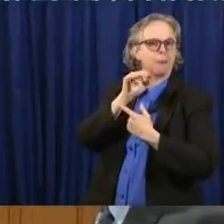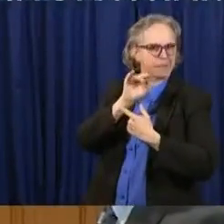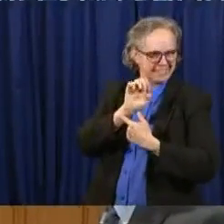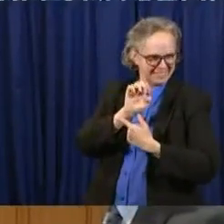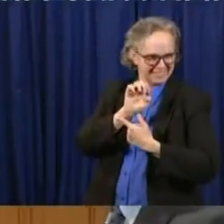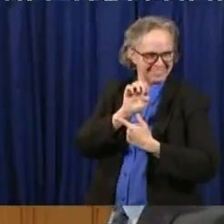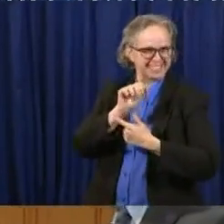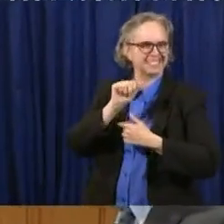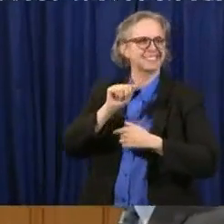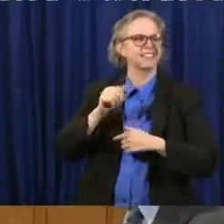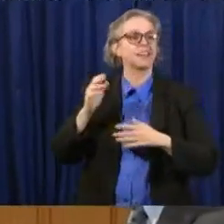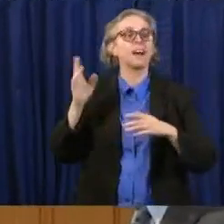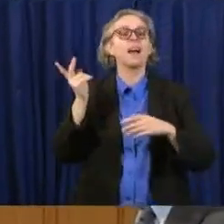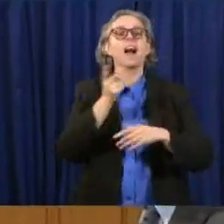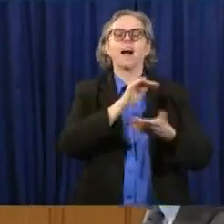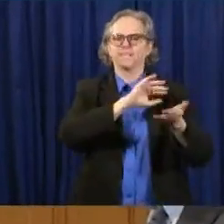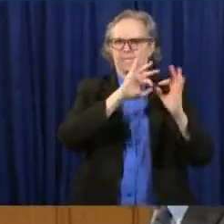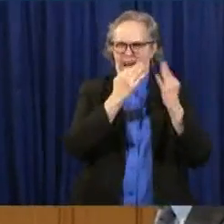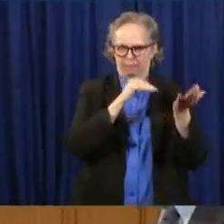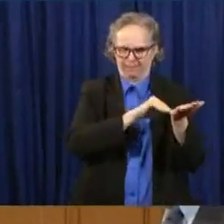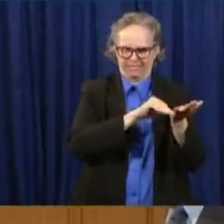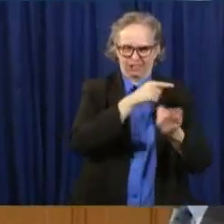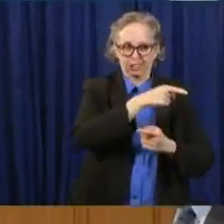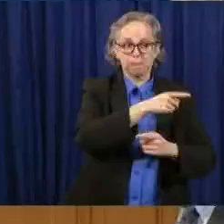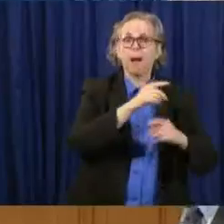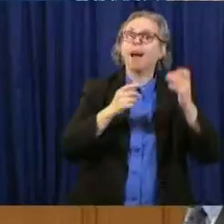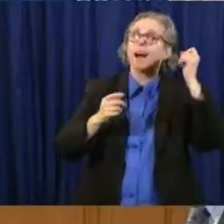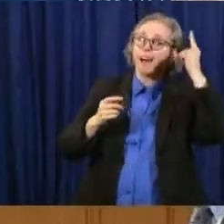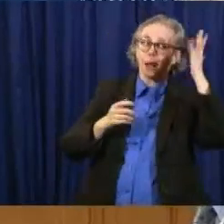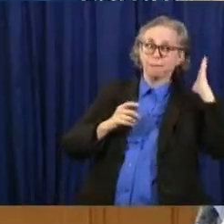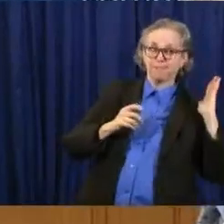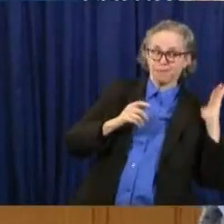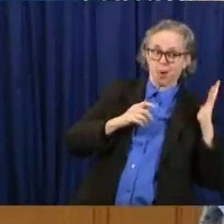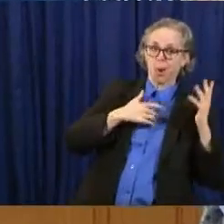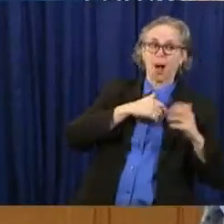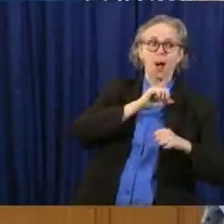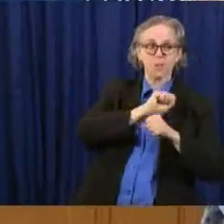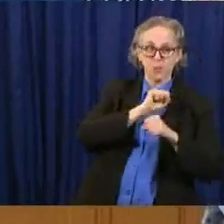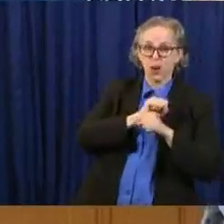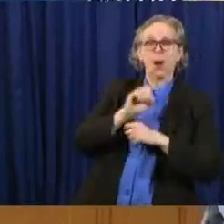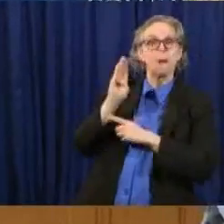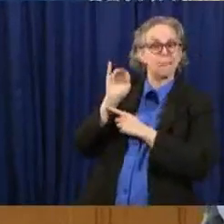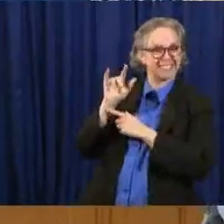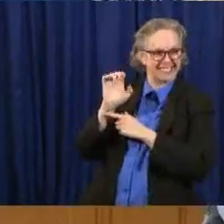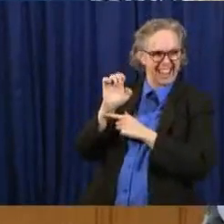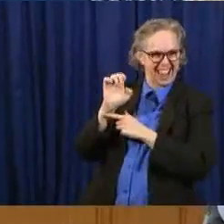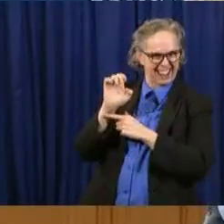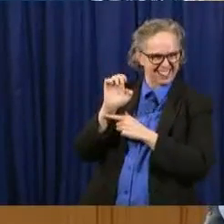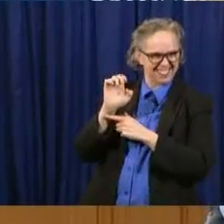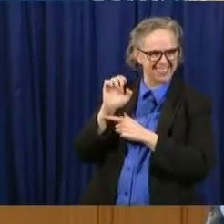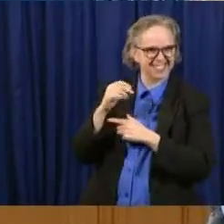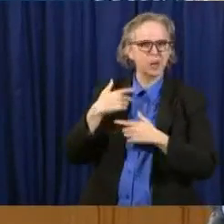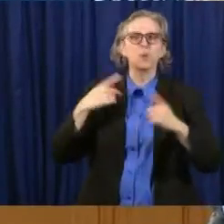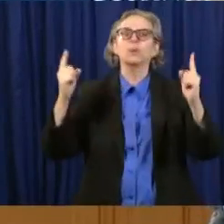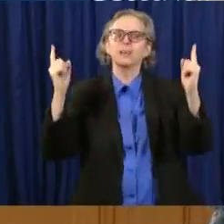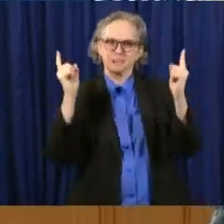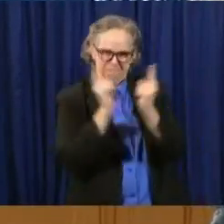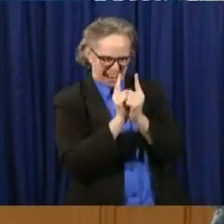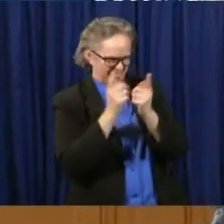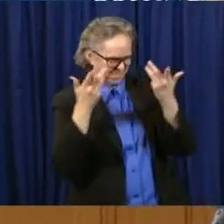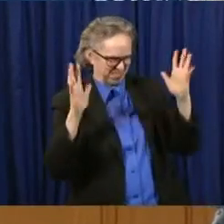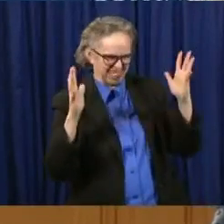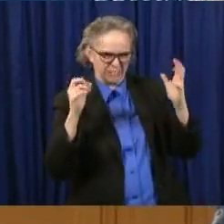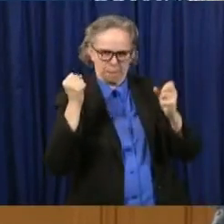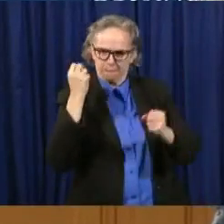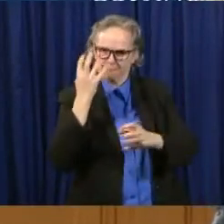in a former life, I was a microbiologist at Battelle. I met almost 18 years ago. 18 years ago. Because we were looking